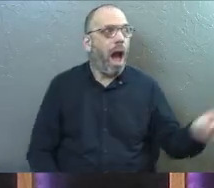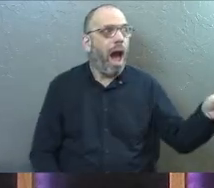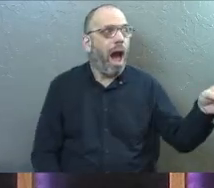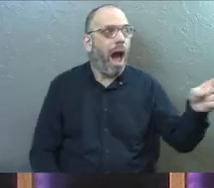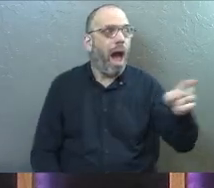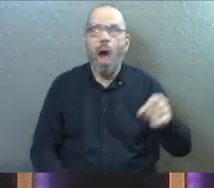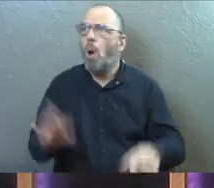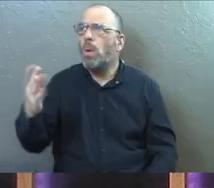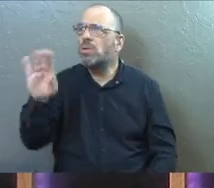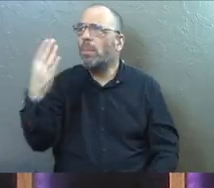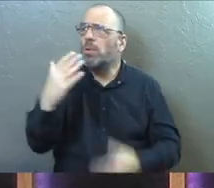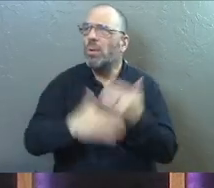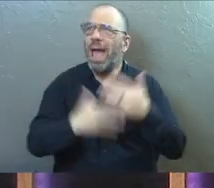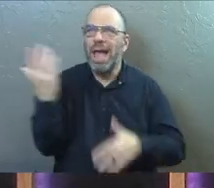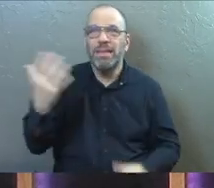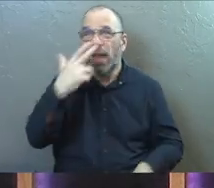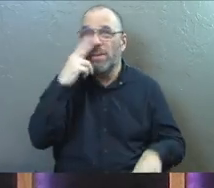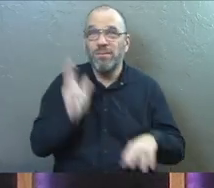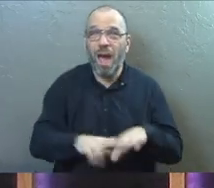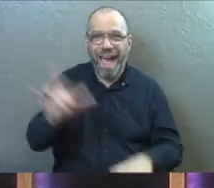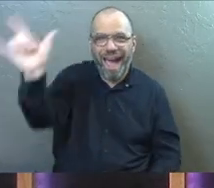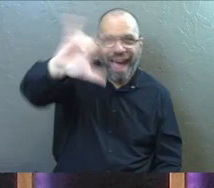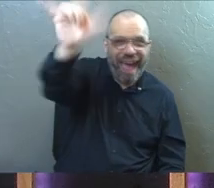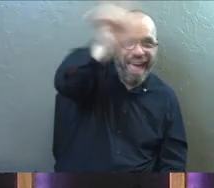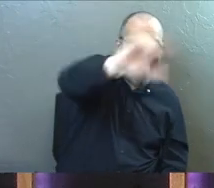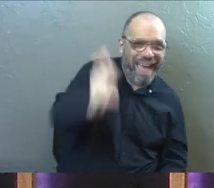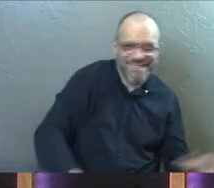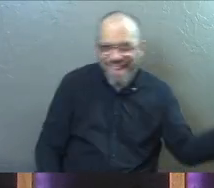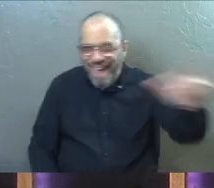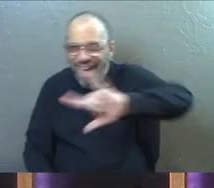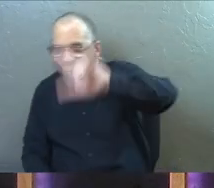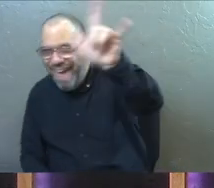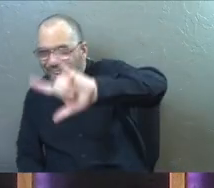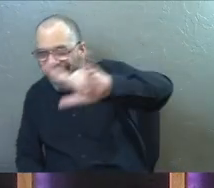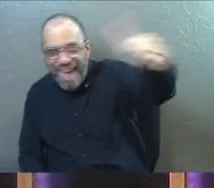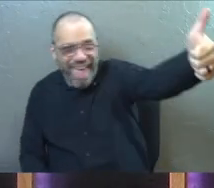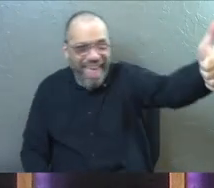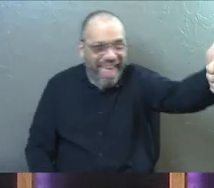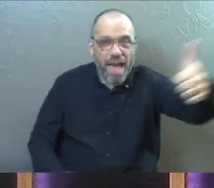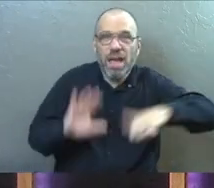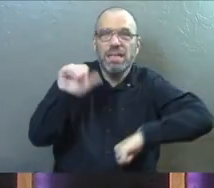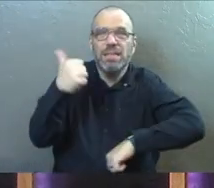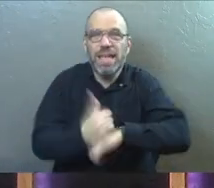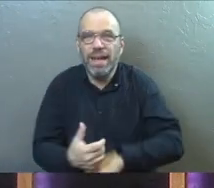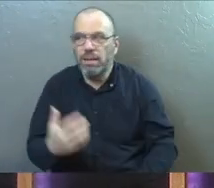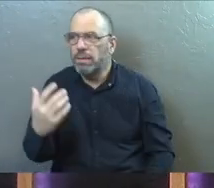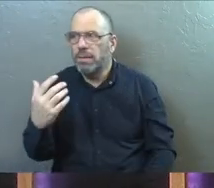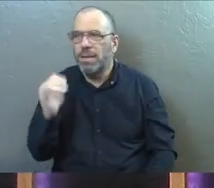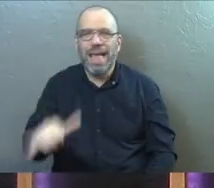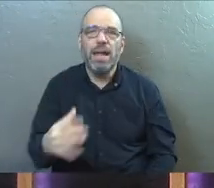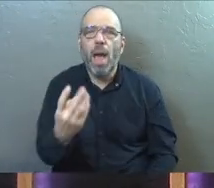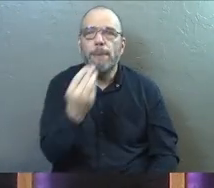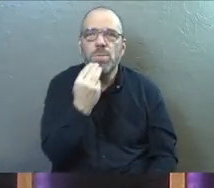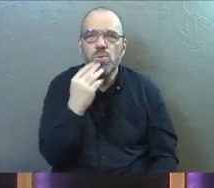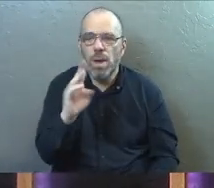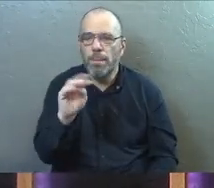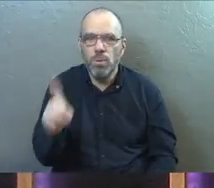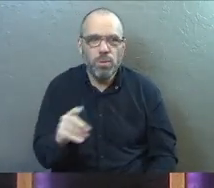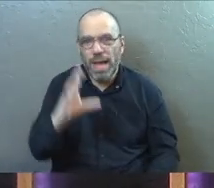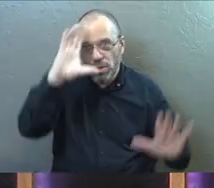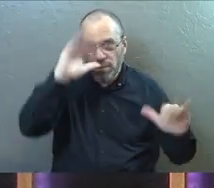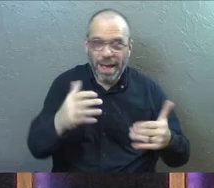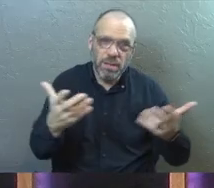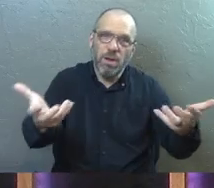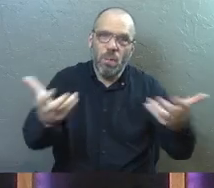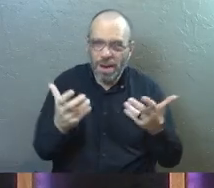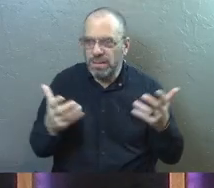They're like, where's those blue hand guys at? They were fun. Smile in the parking lot, setting the mood, telling you that you're expected and